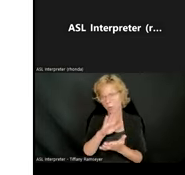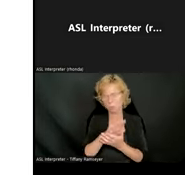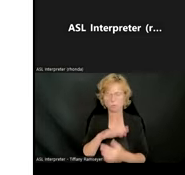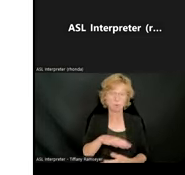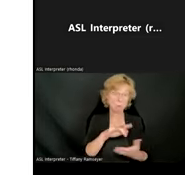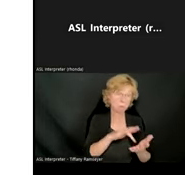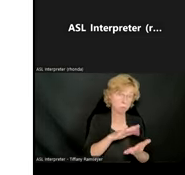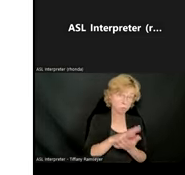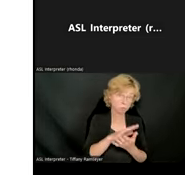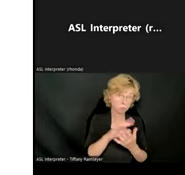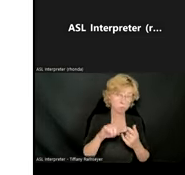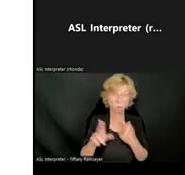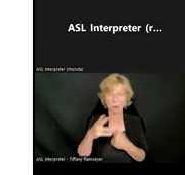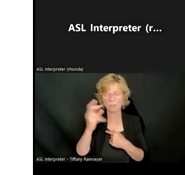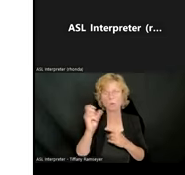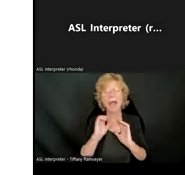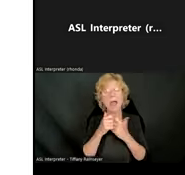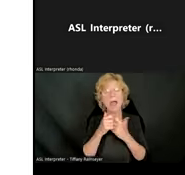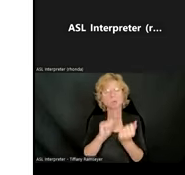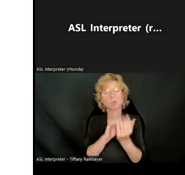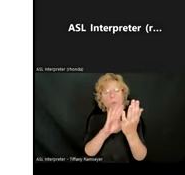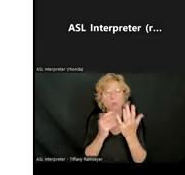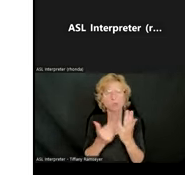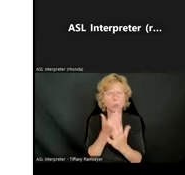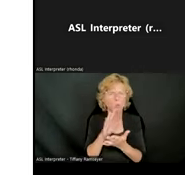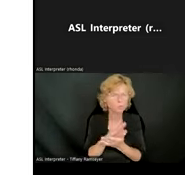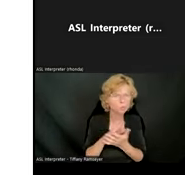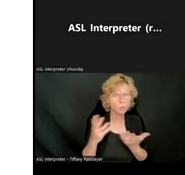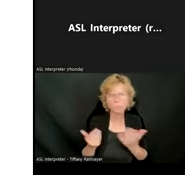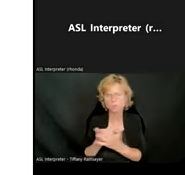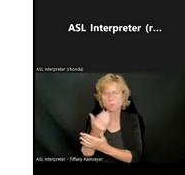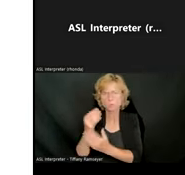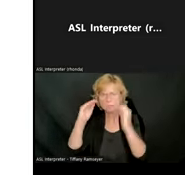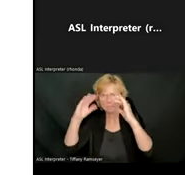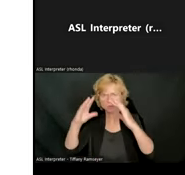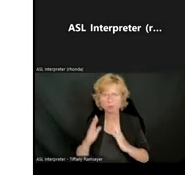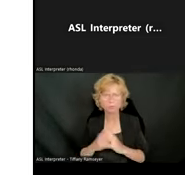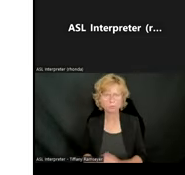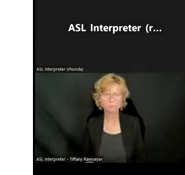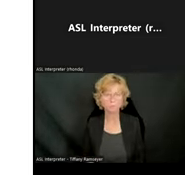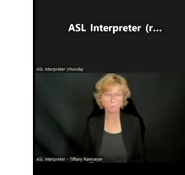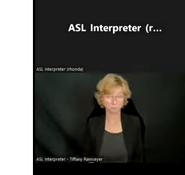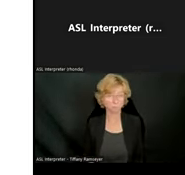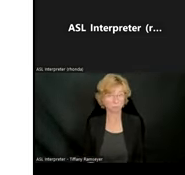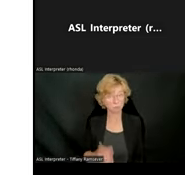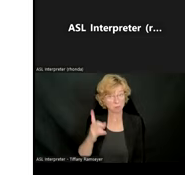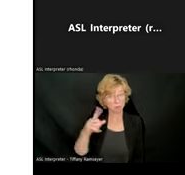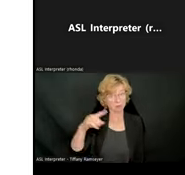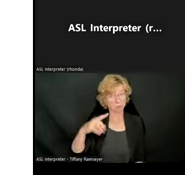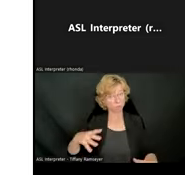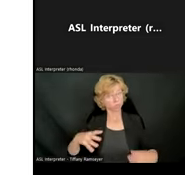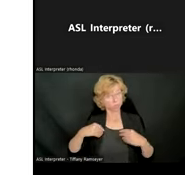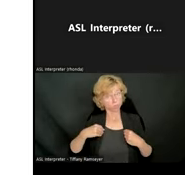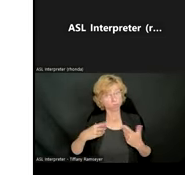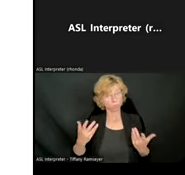How did you approach this with new schools or new teachers? Did they embrace Bookshare or what